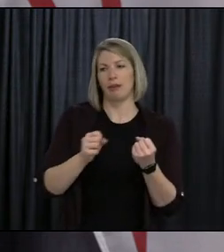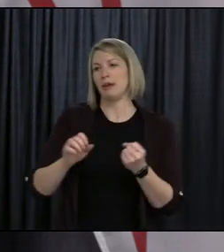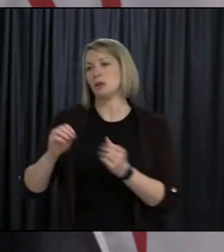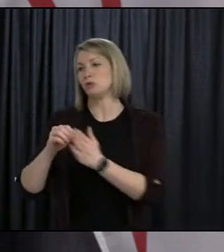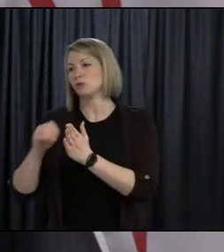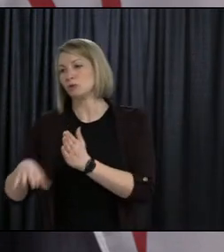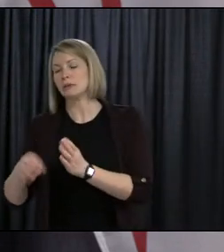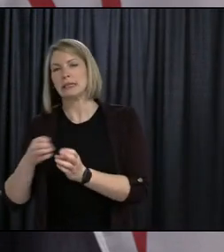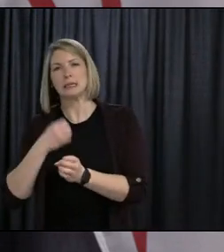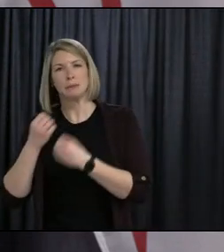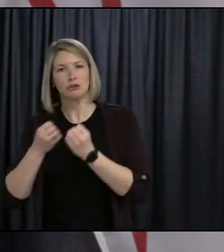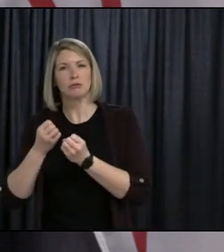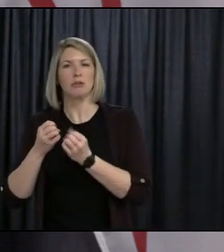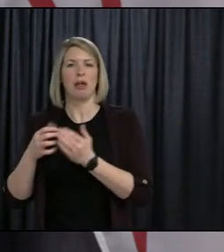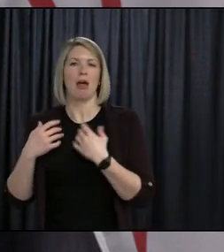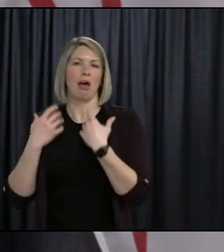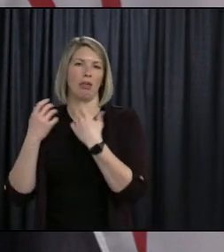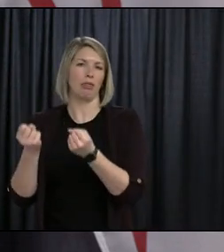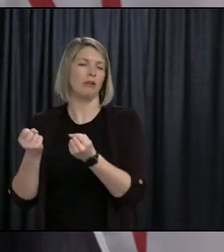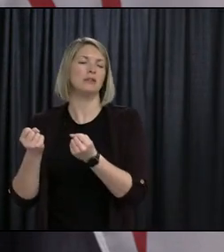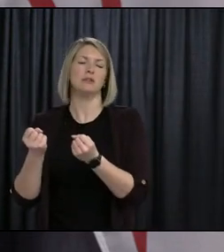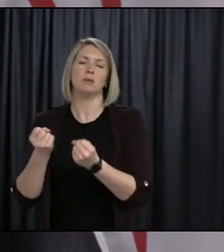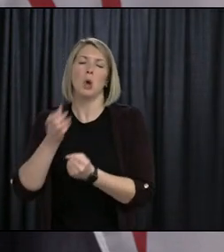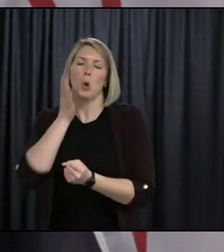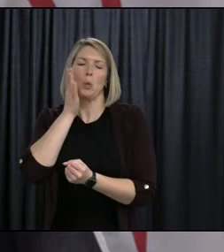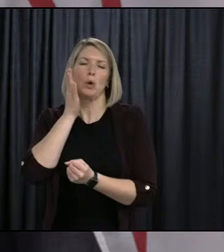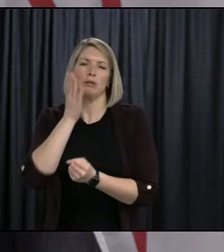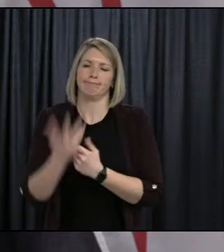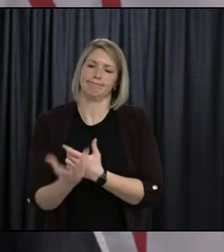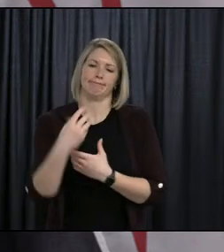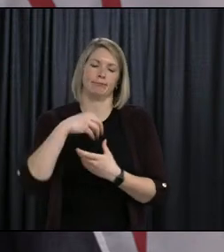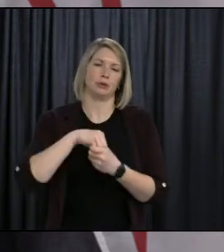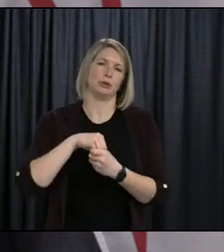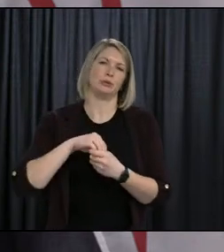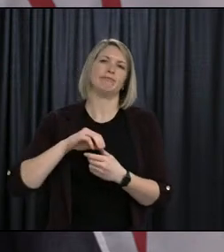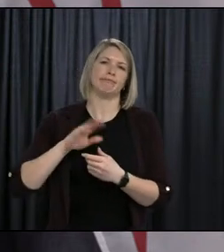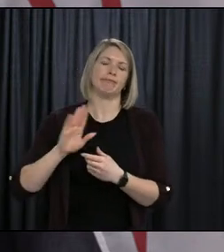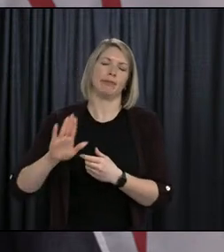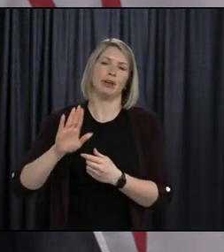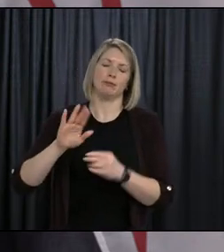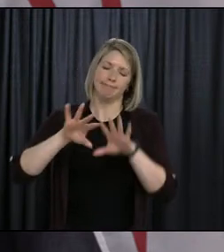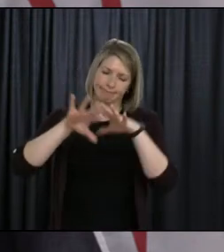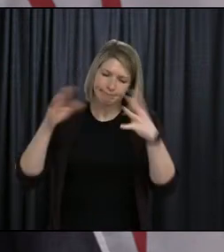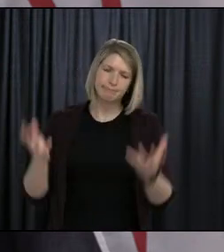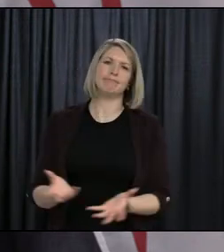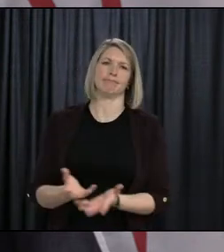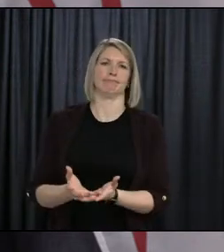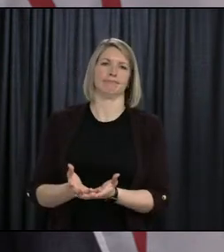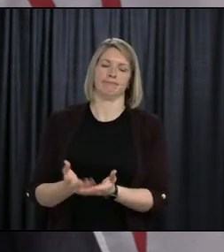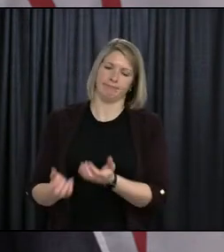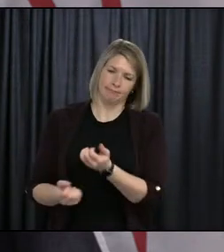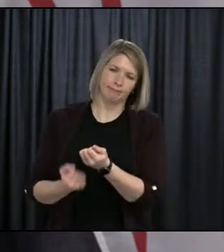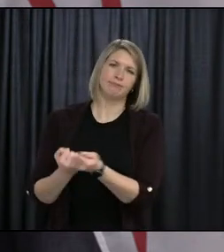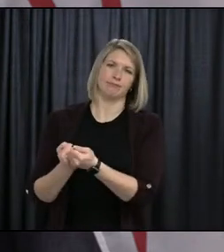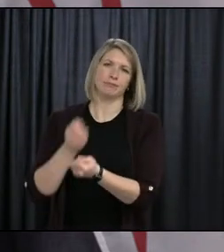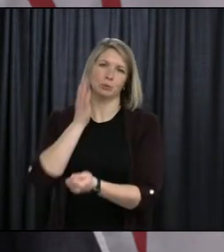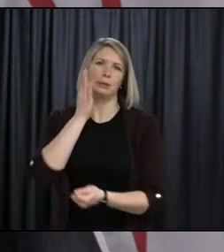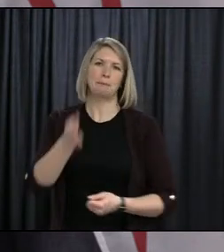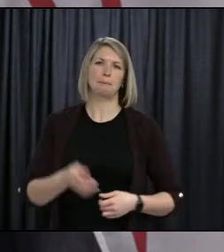mental health, mental well-being, as well as their learning needs as we go forward.